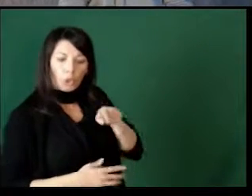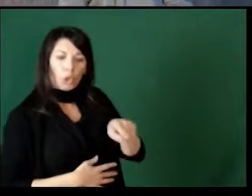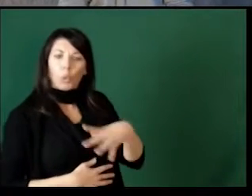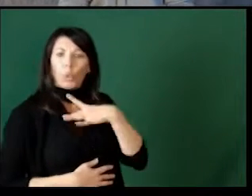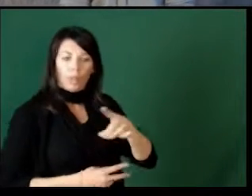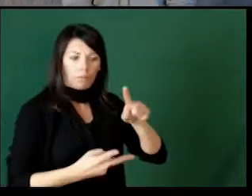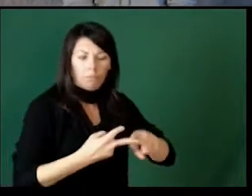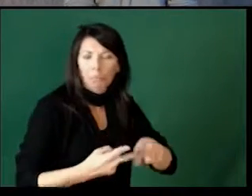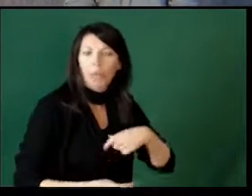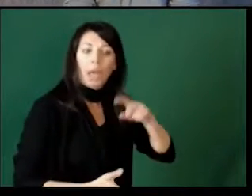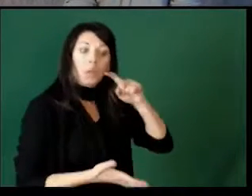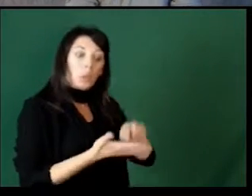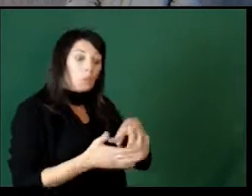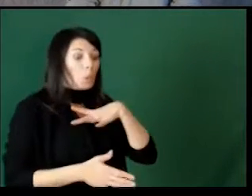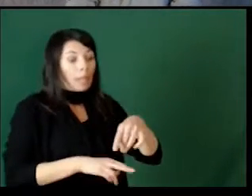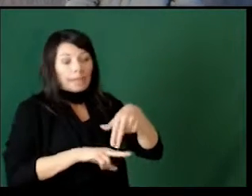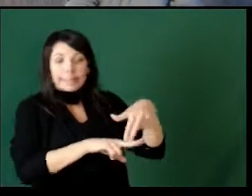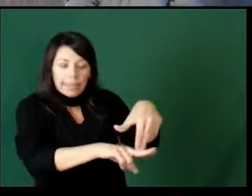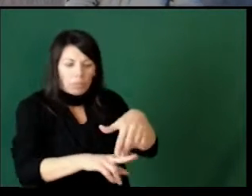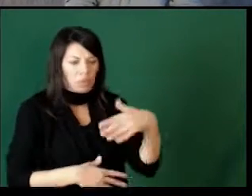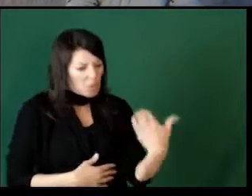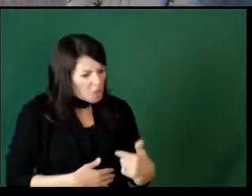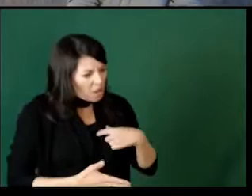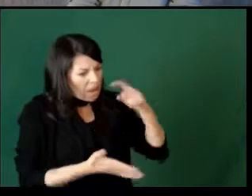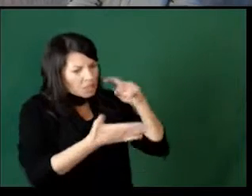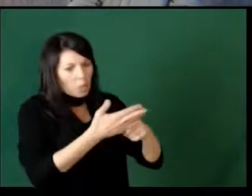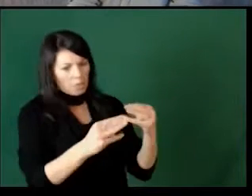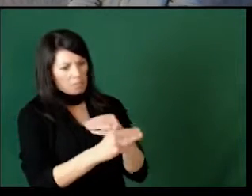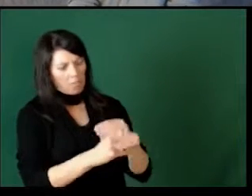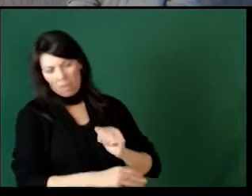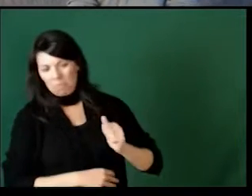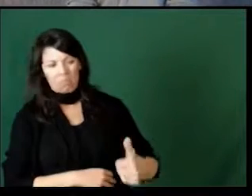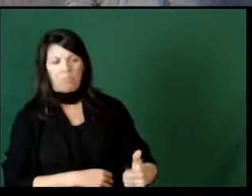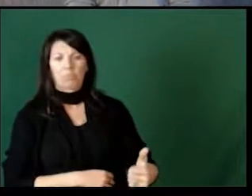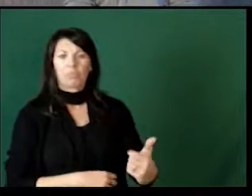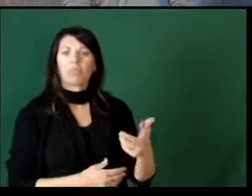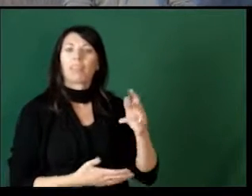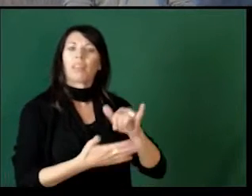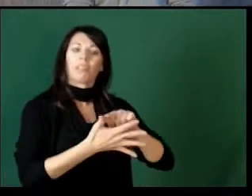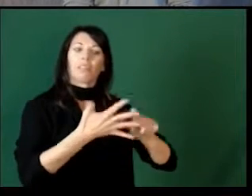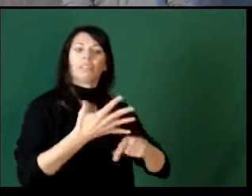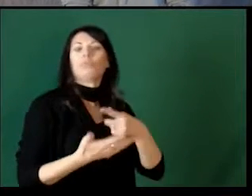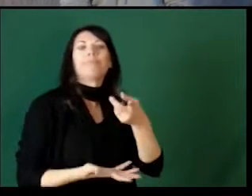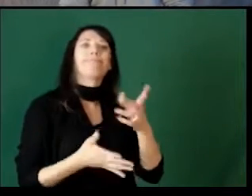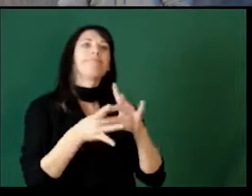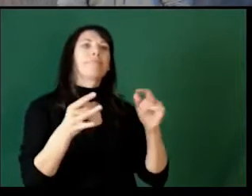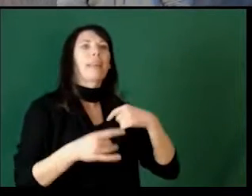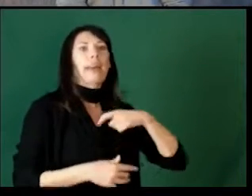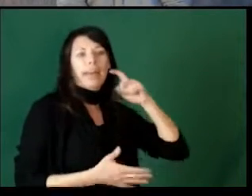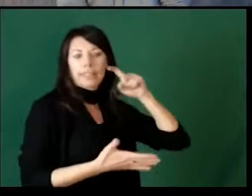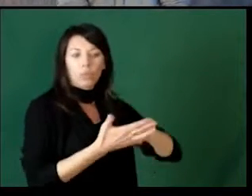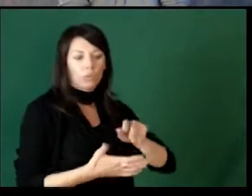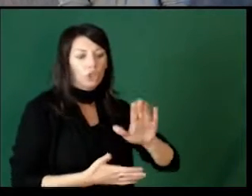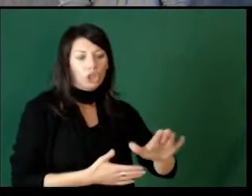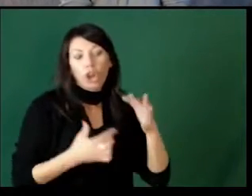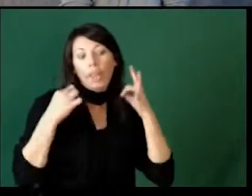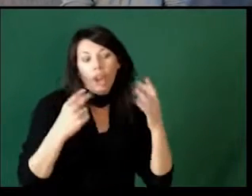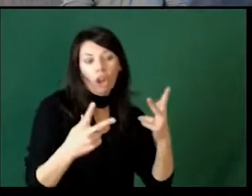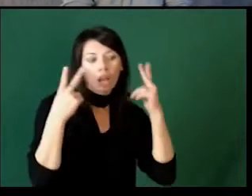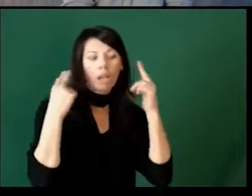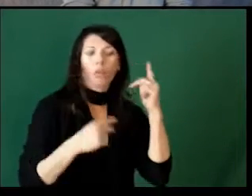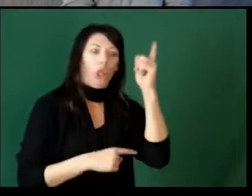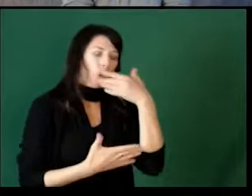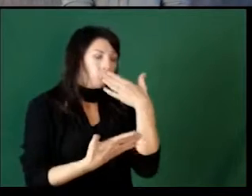you like skateboarding. I've noticed that you're doing really well in your math these days. I've noticed that your